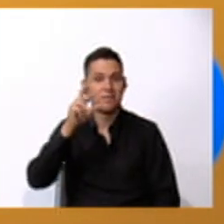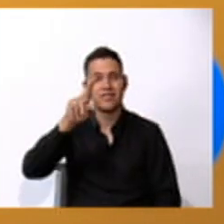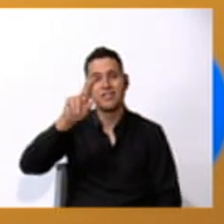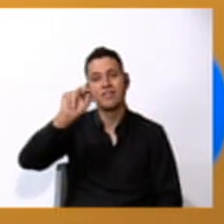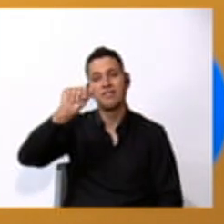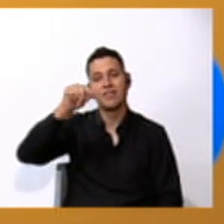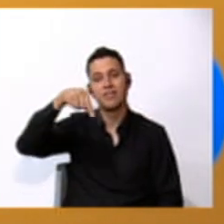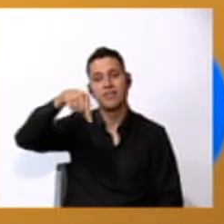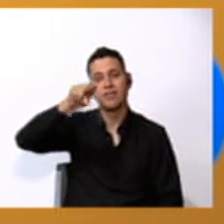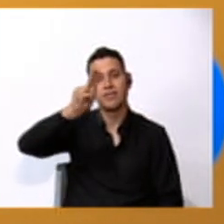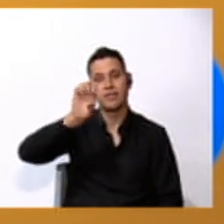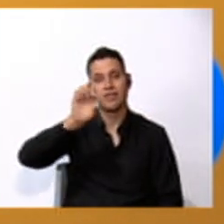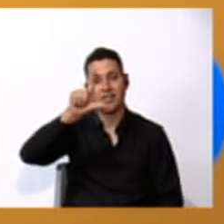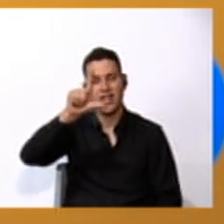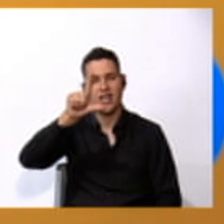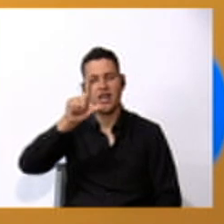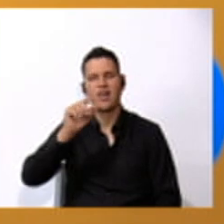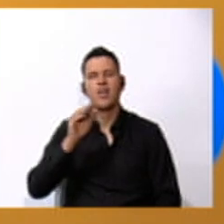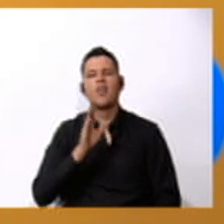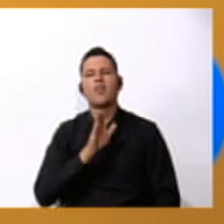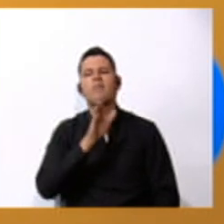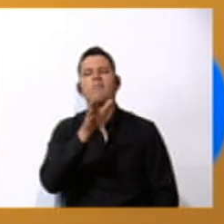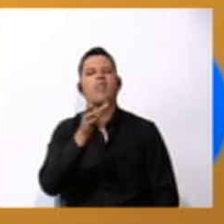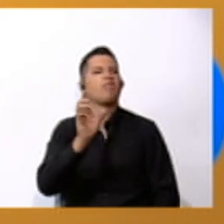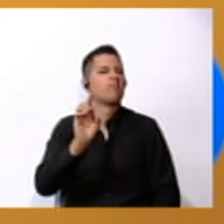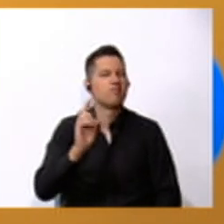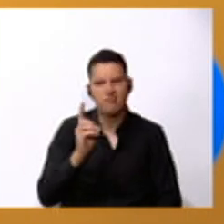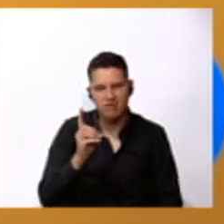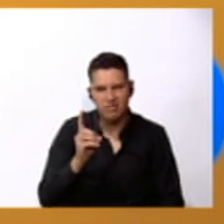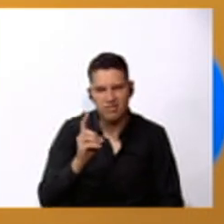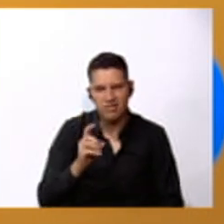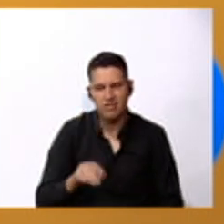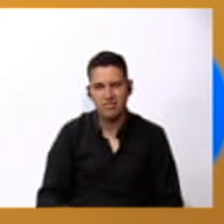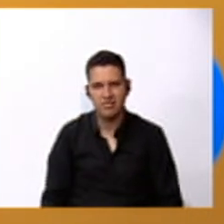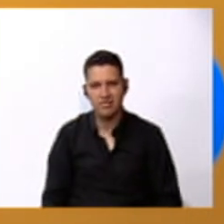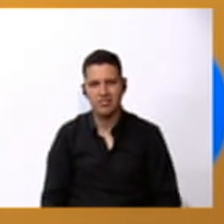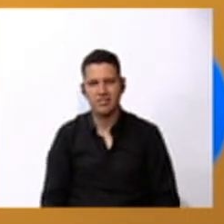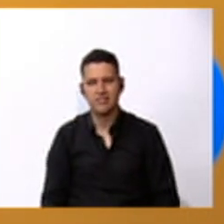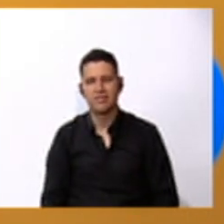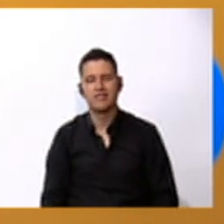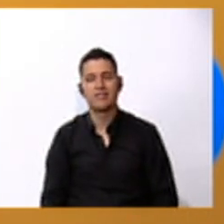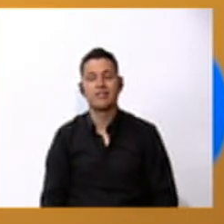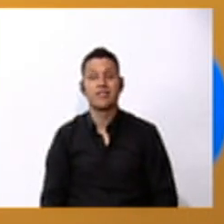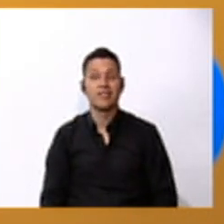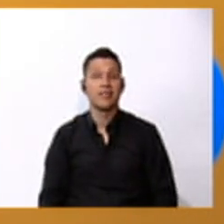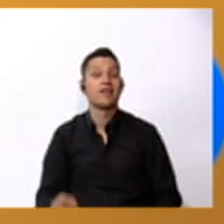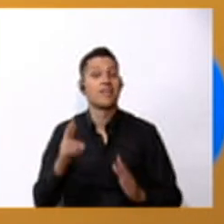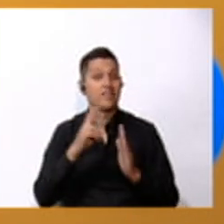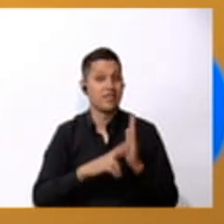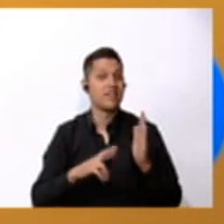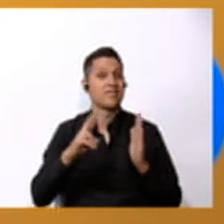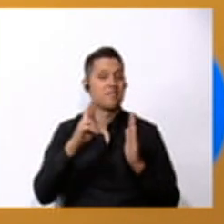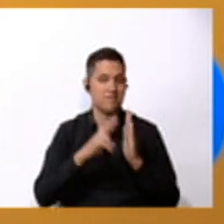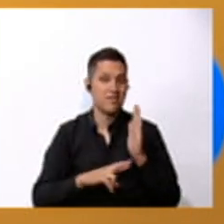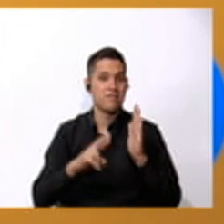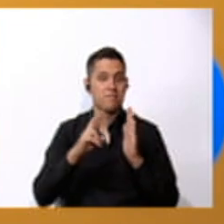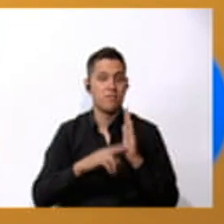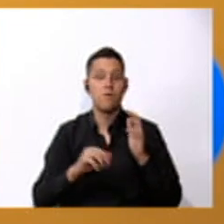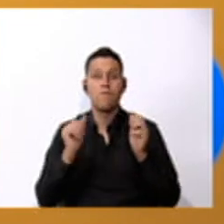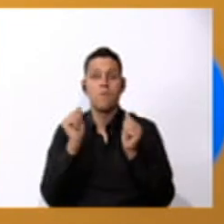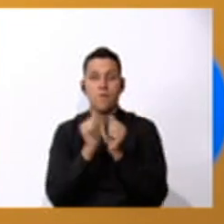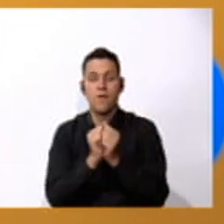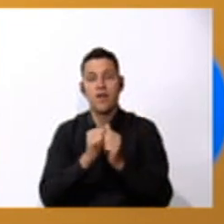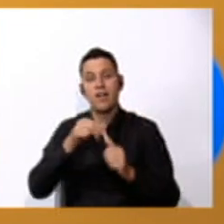you going? Listen to the different places and repeat. Repeat with Raquel.